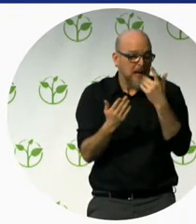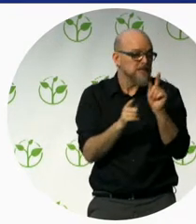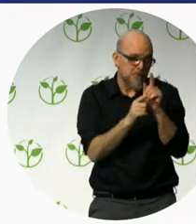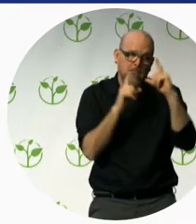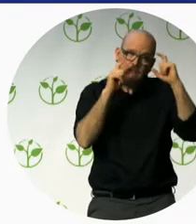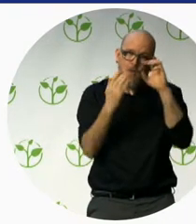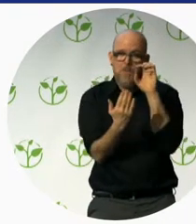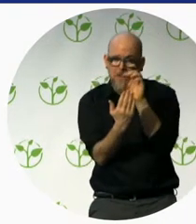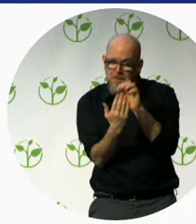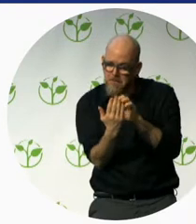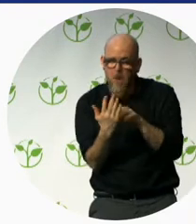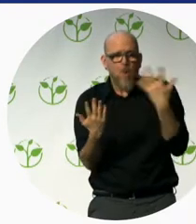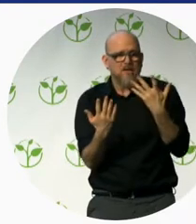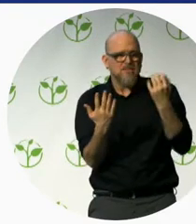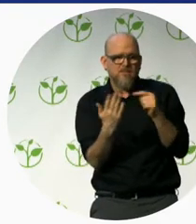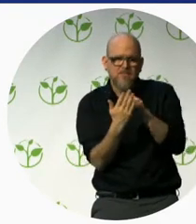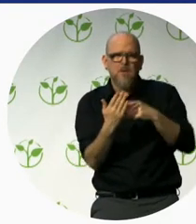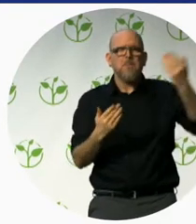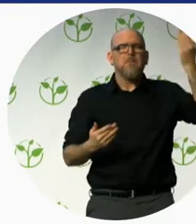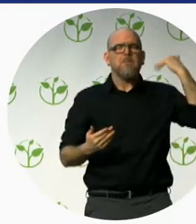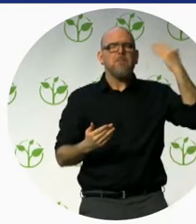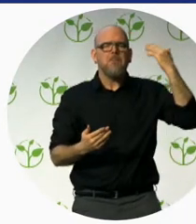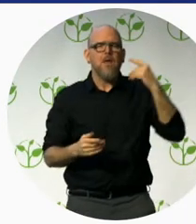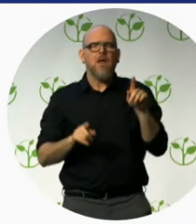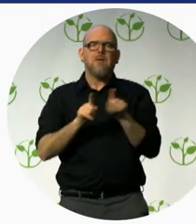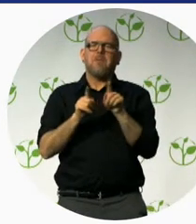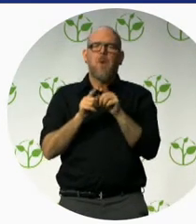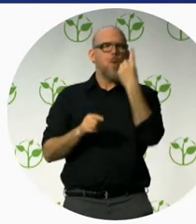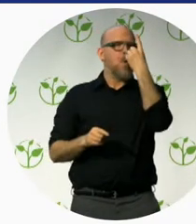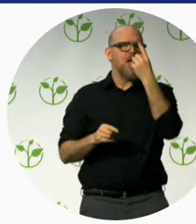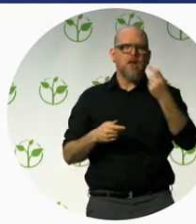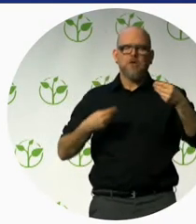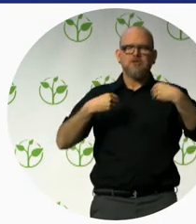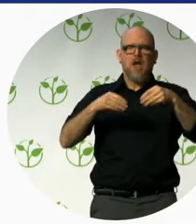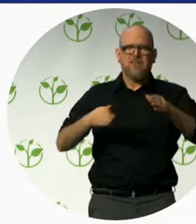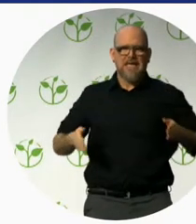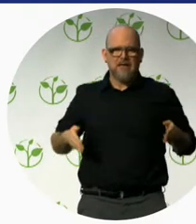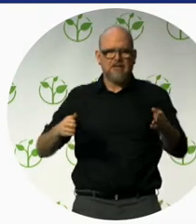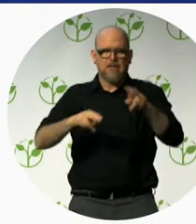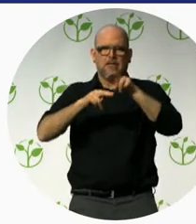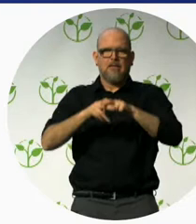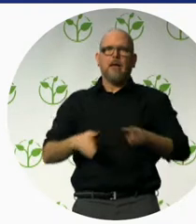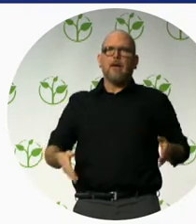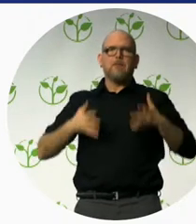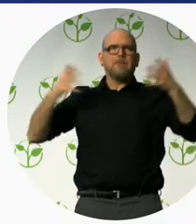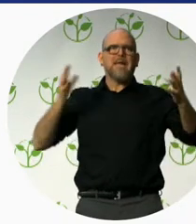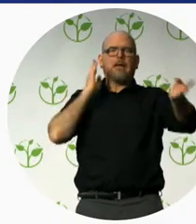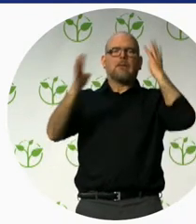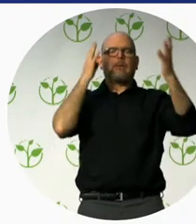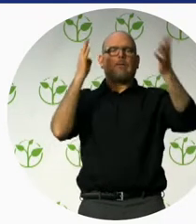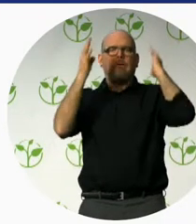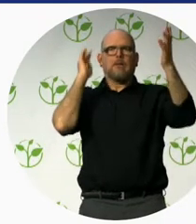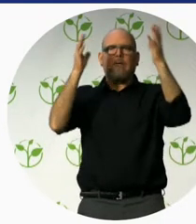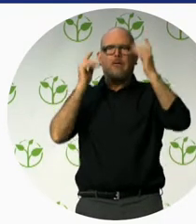street anymore. he used to do before. That's it for me. can see Geert and his wife on the picture there in the market